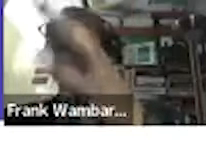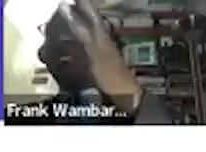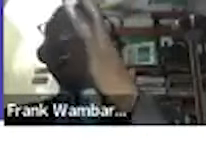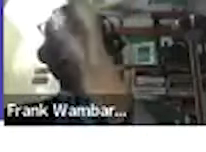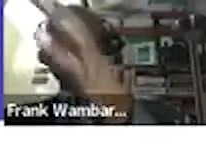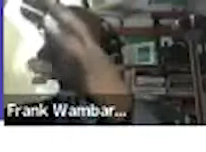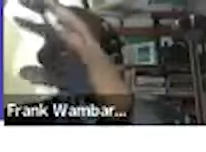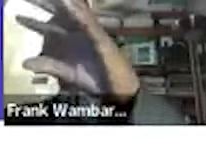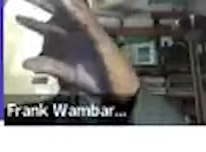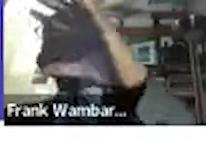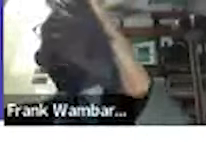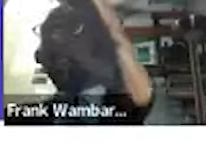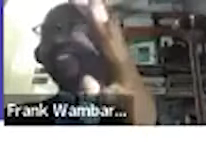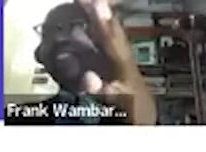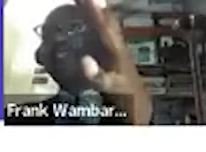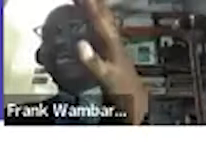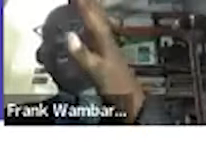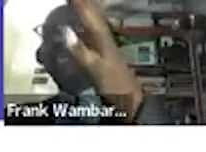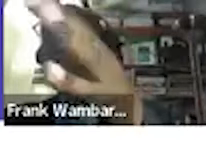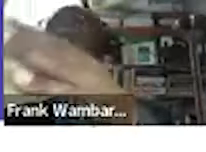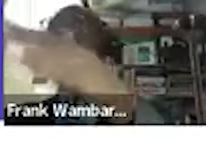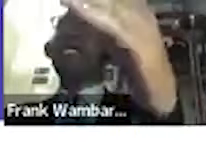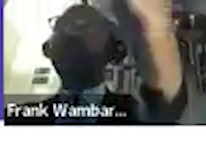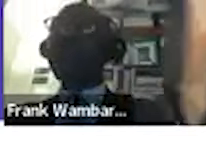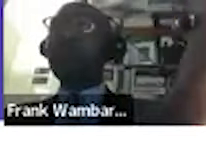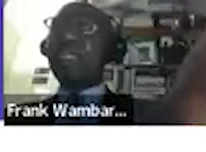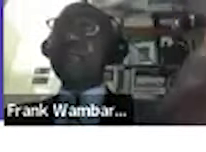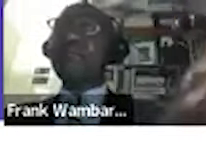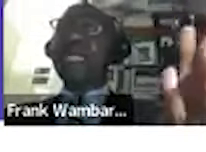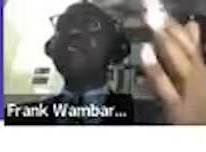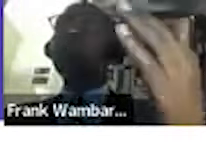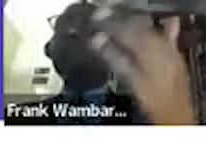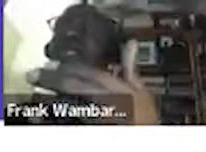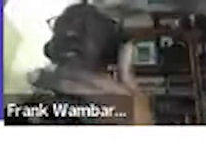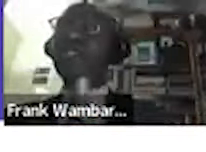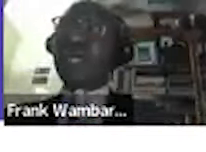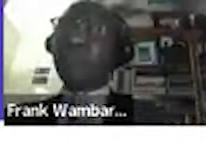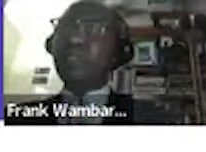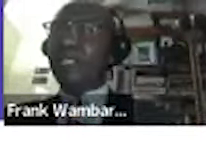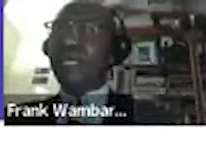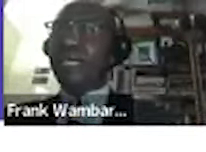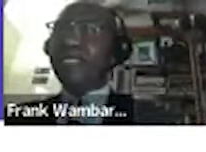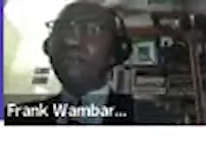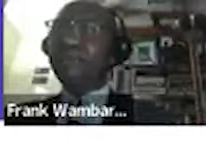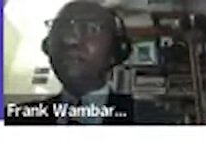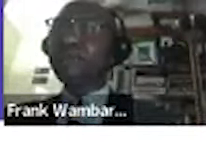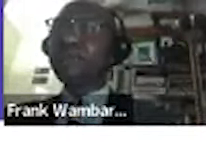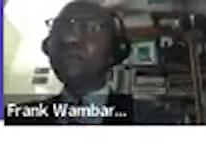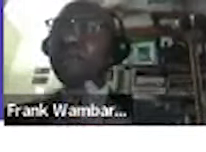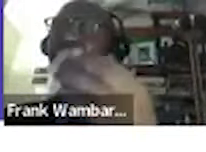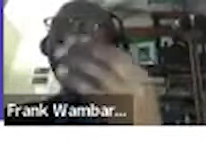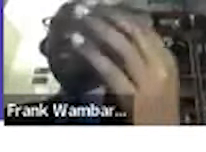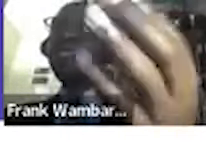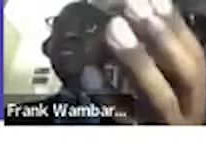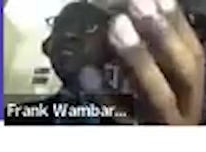and and also pay for exit fee which you can pay to the employer who allowed you to come to that particular country